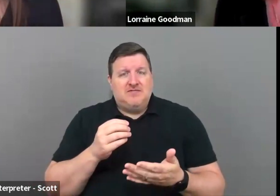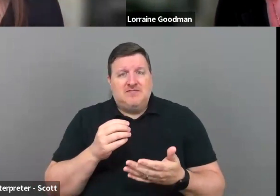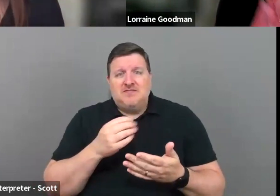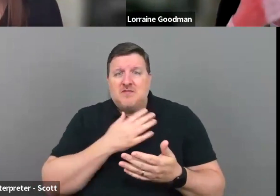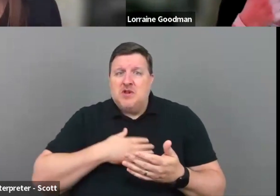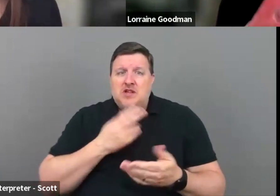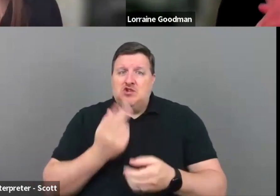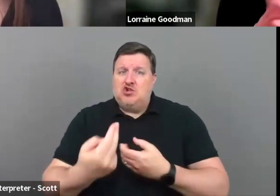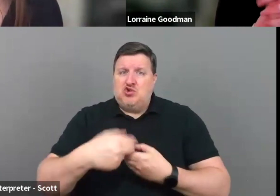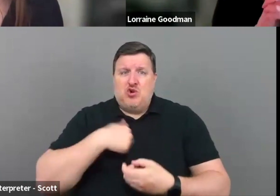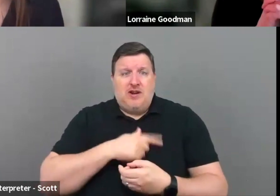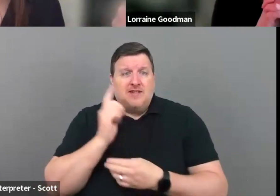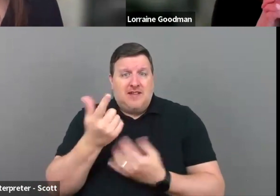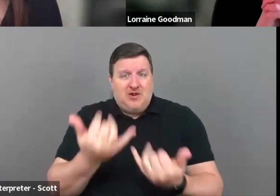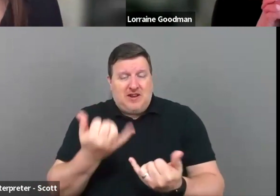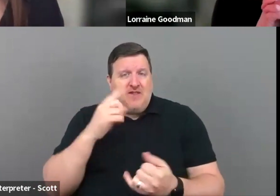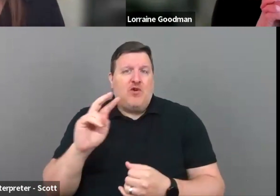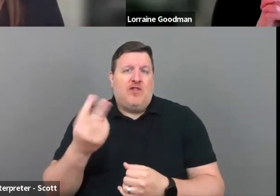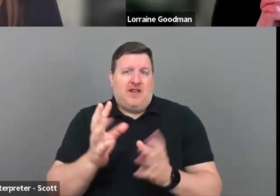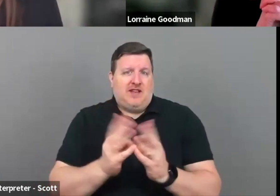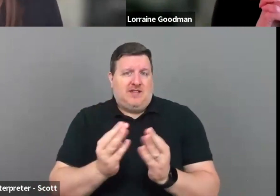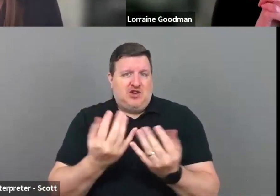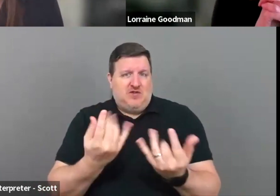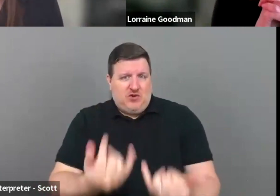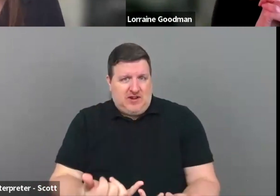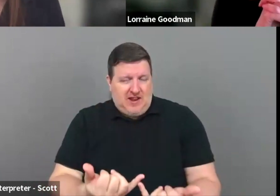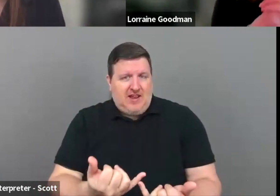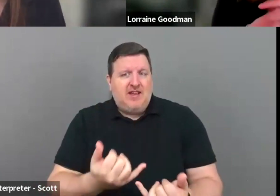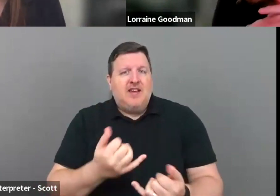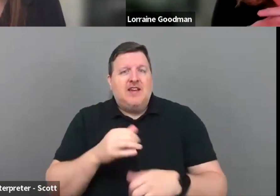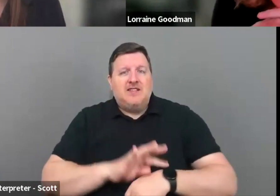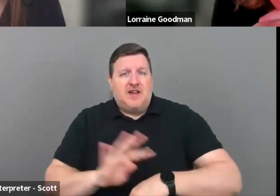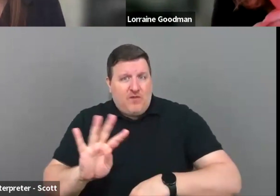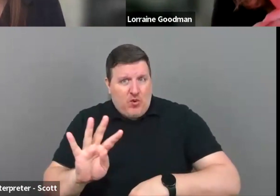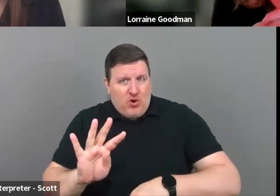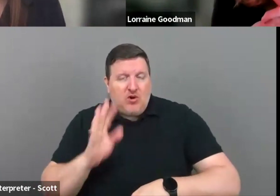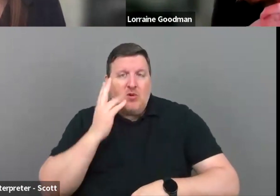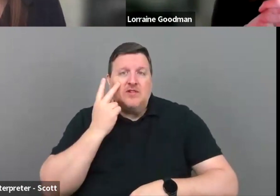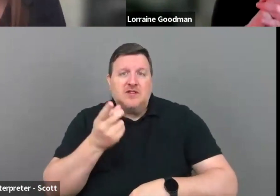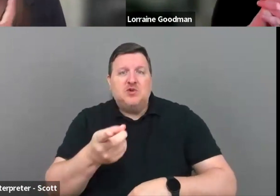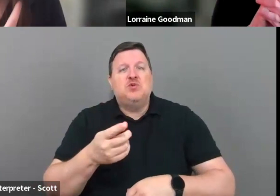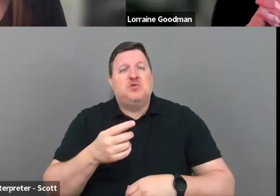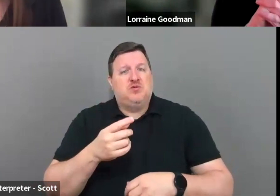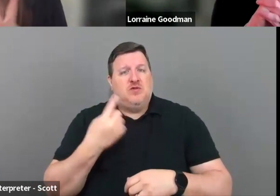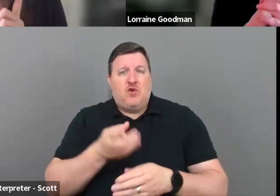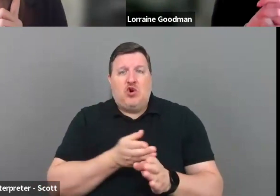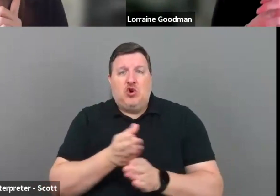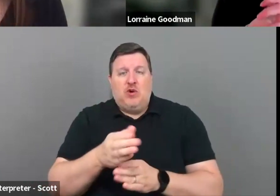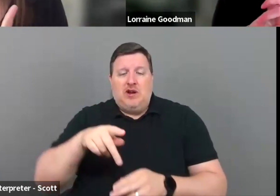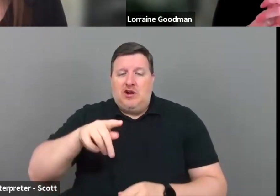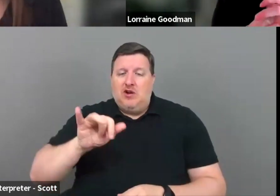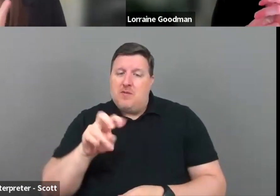please join us later today for the second session of the day. It's at four o'clock. We'll see you for, uh, career pivot,